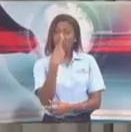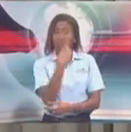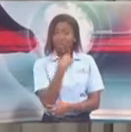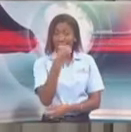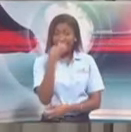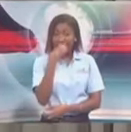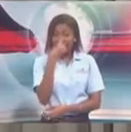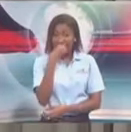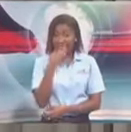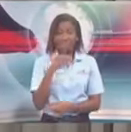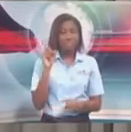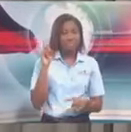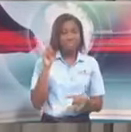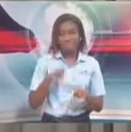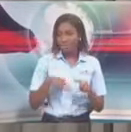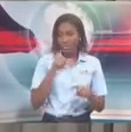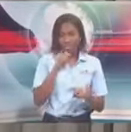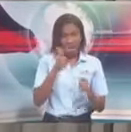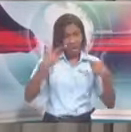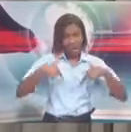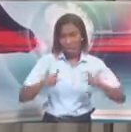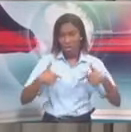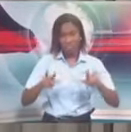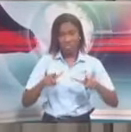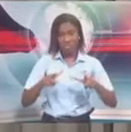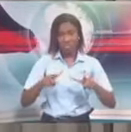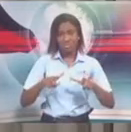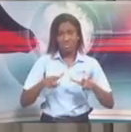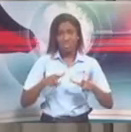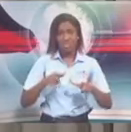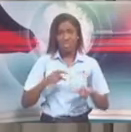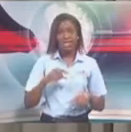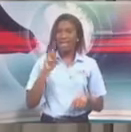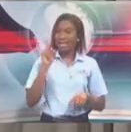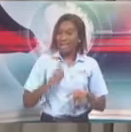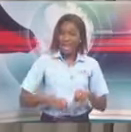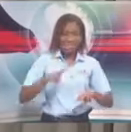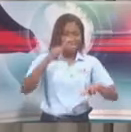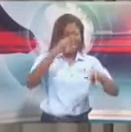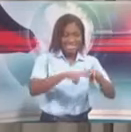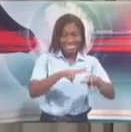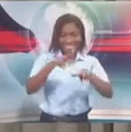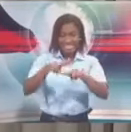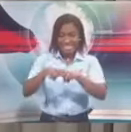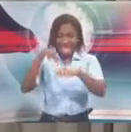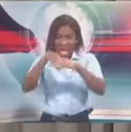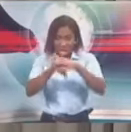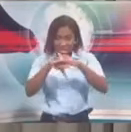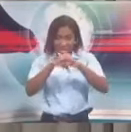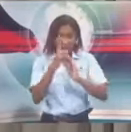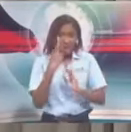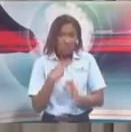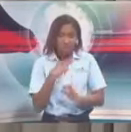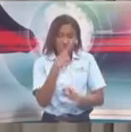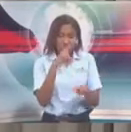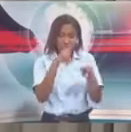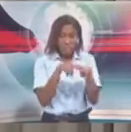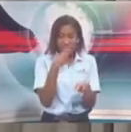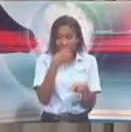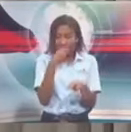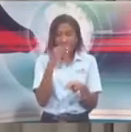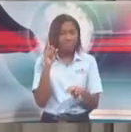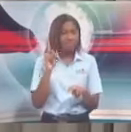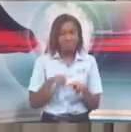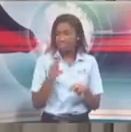In all of our different outlets that sell food, there is to be no in-house dining. That is now a breach of that would be an offence